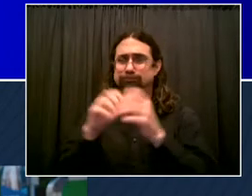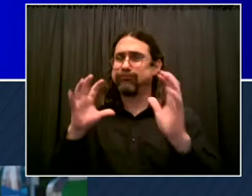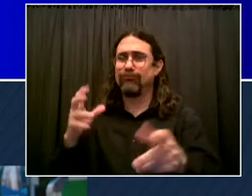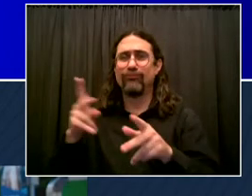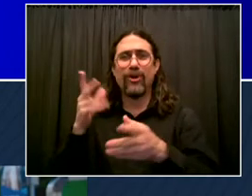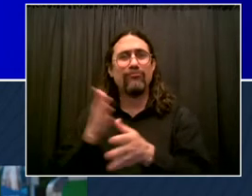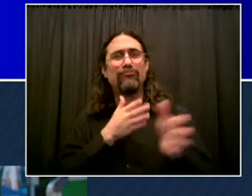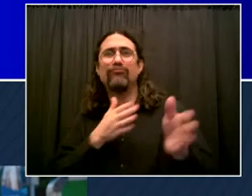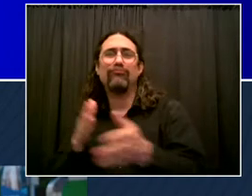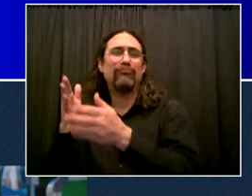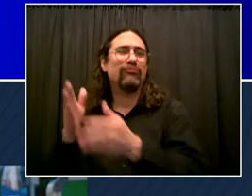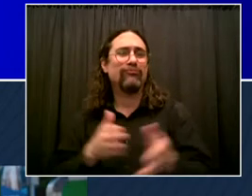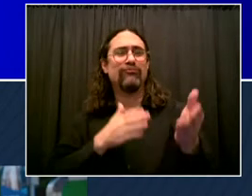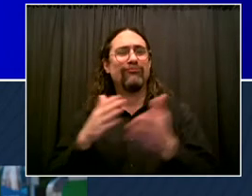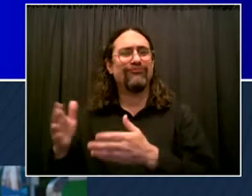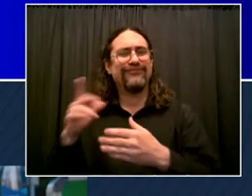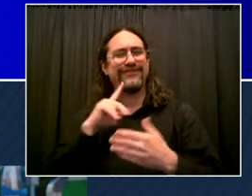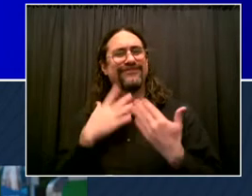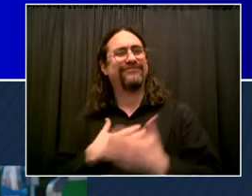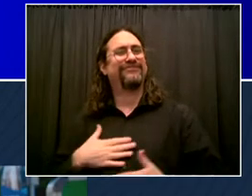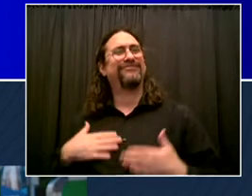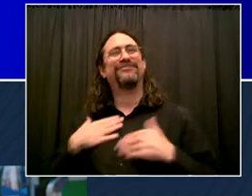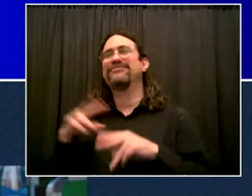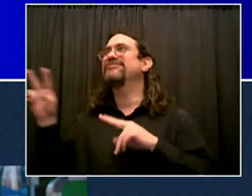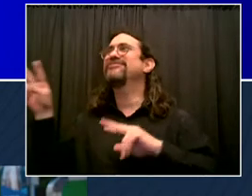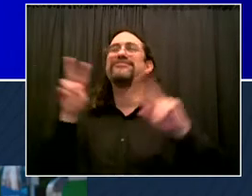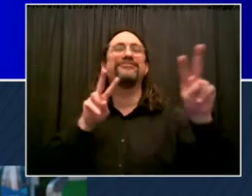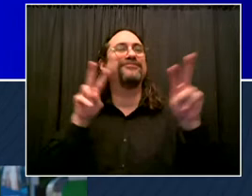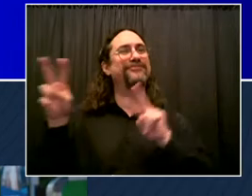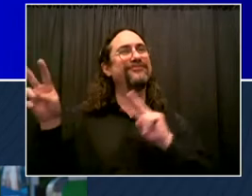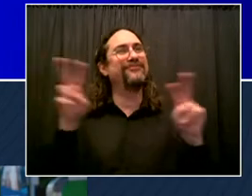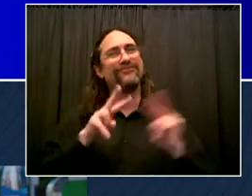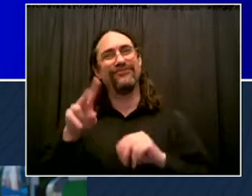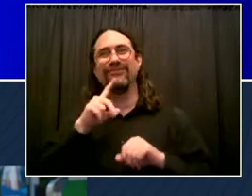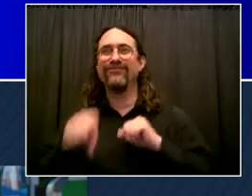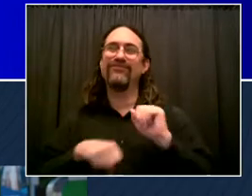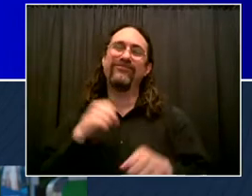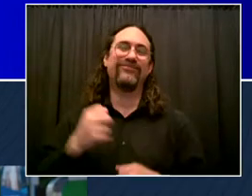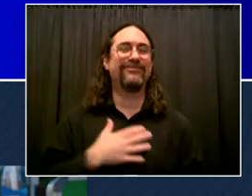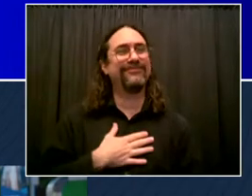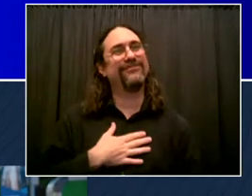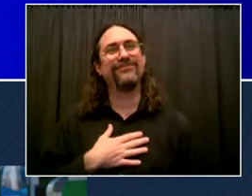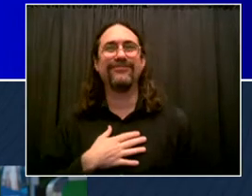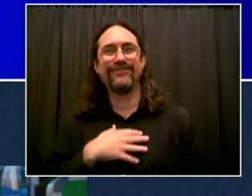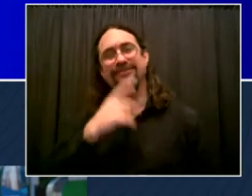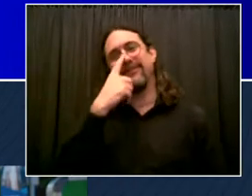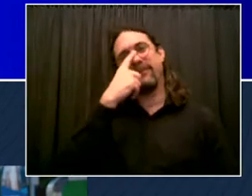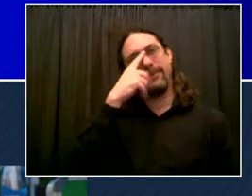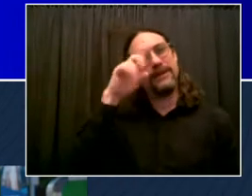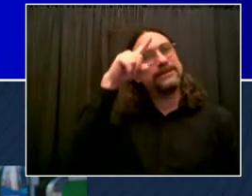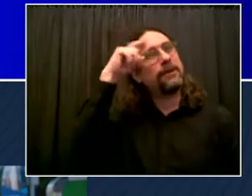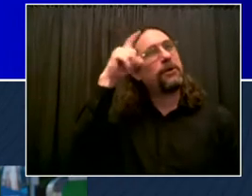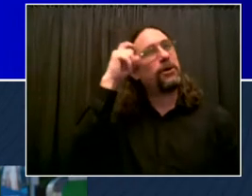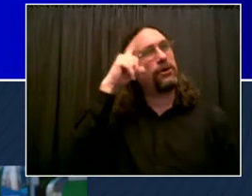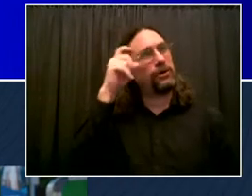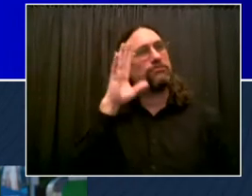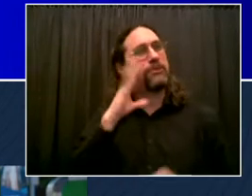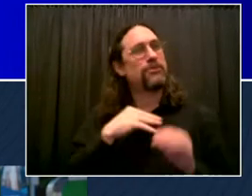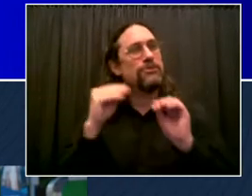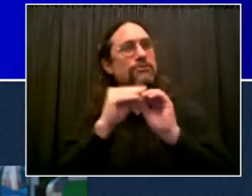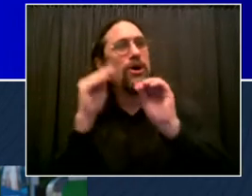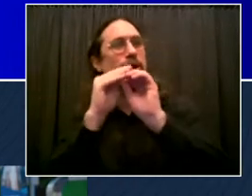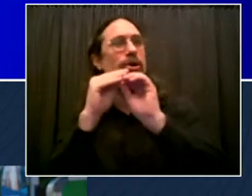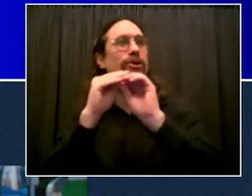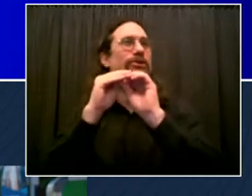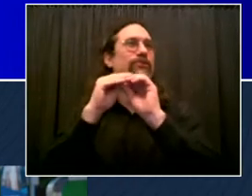amazing summer of New York City ahead. Today we're going to talk about bikes, we're going to talk about buses, and we're going to talk about